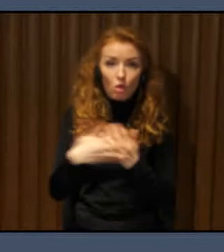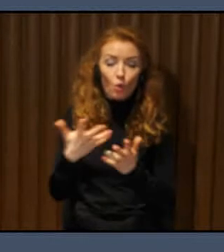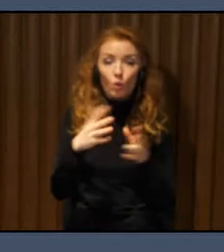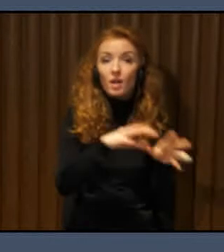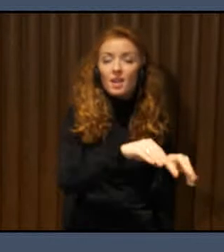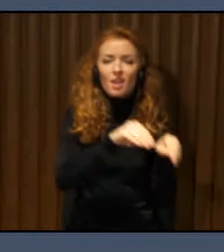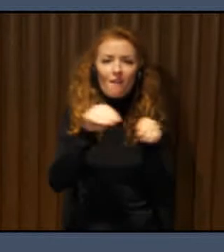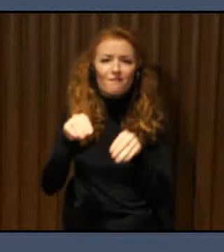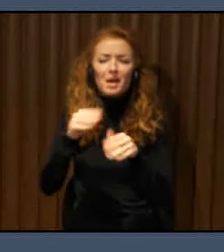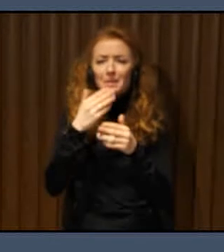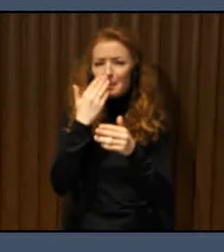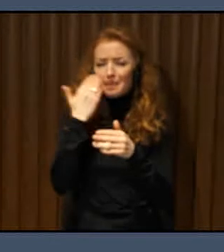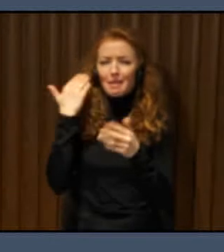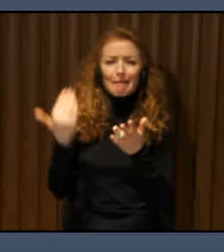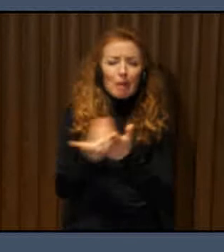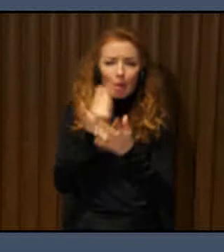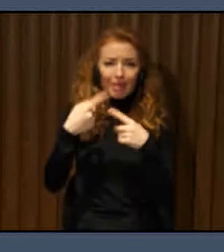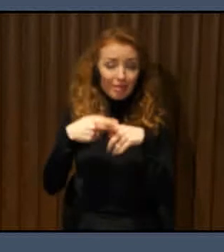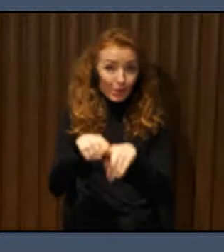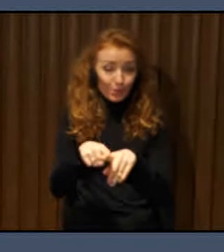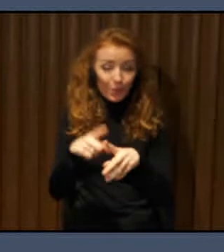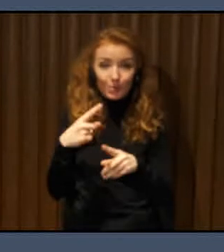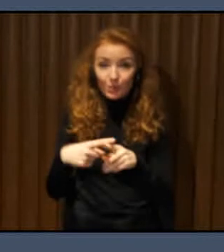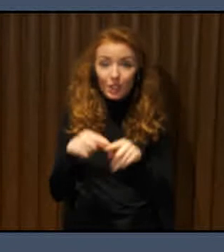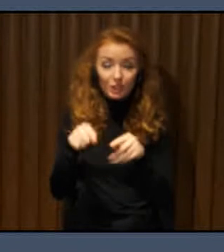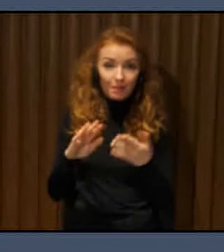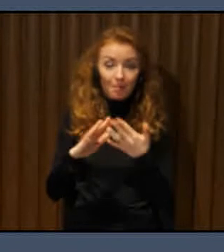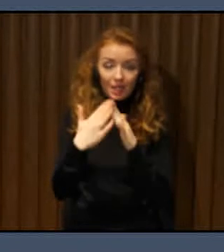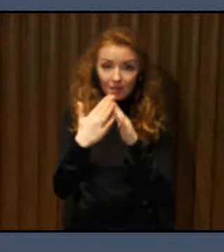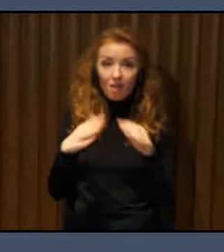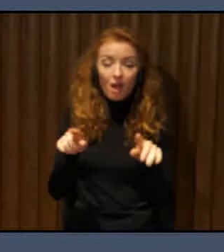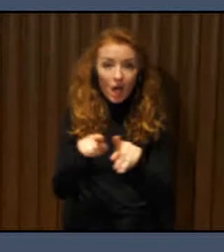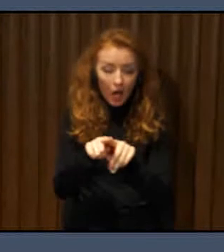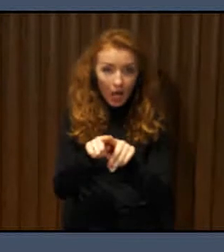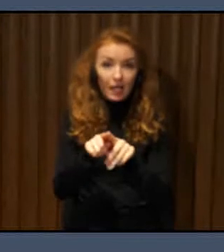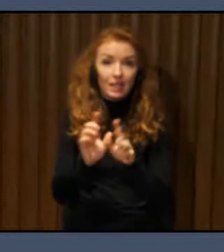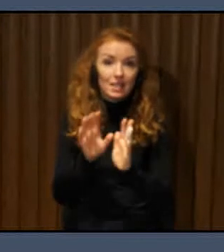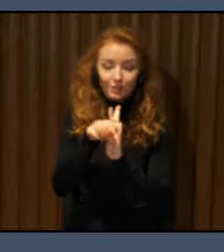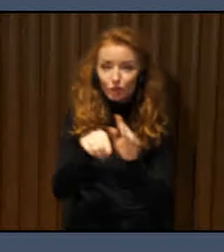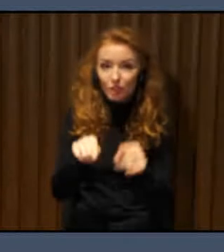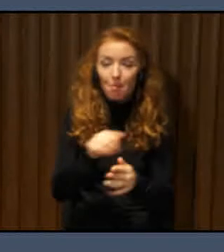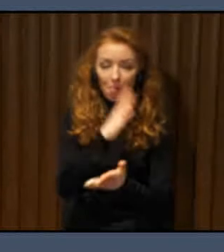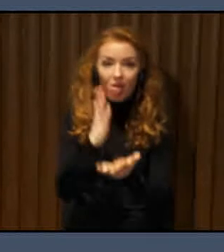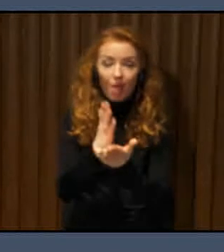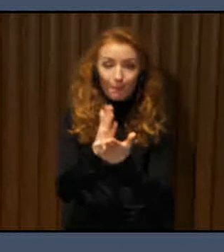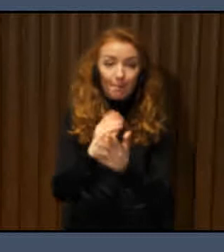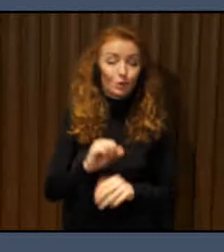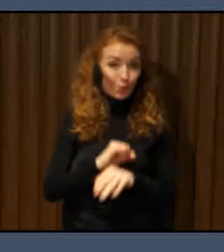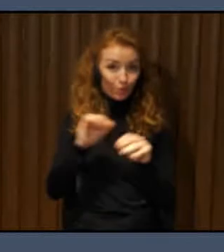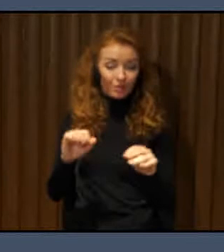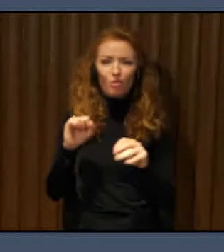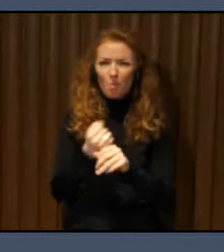the city is very involved in the accessibility field, even though it's quite a challenge to bring